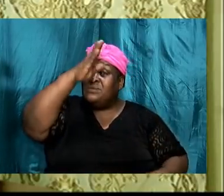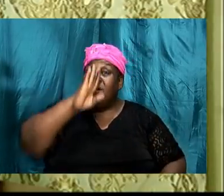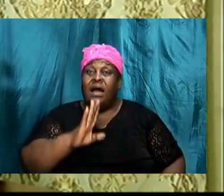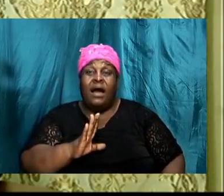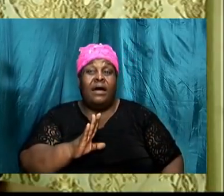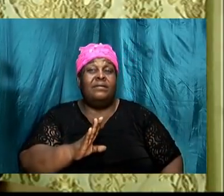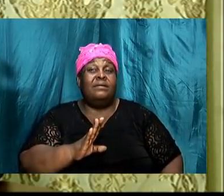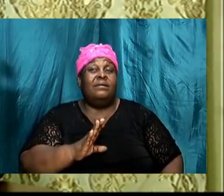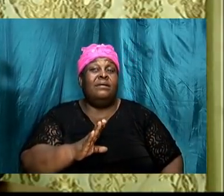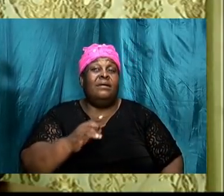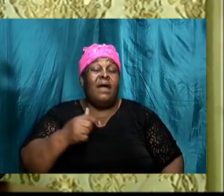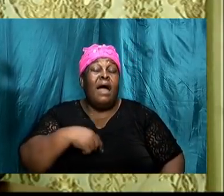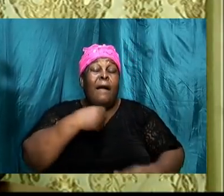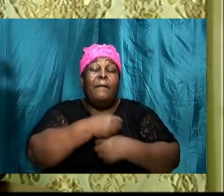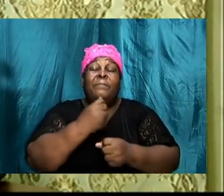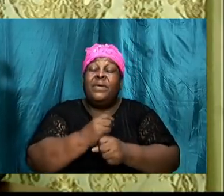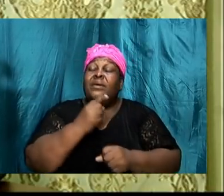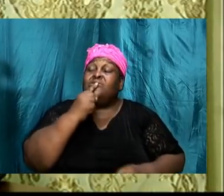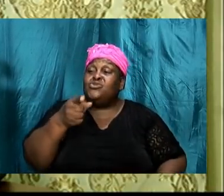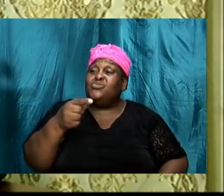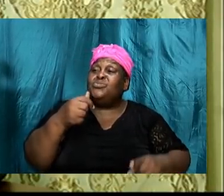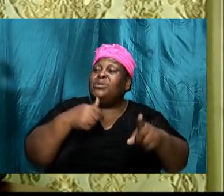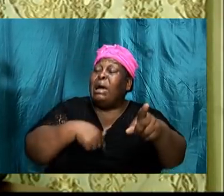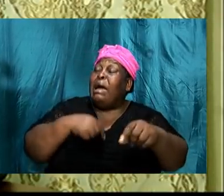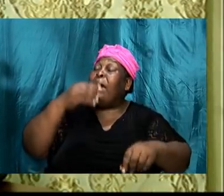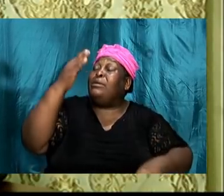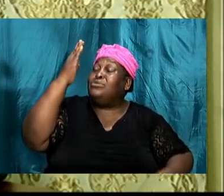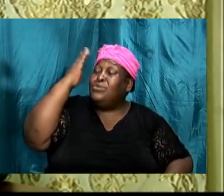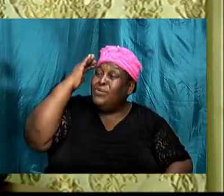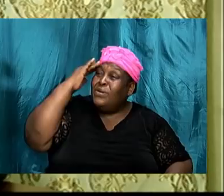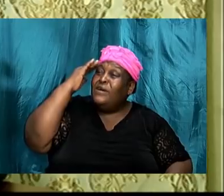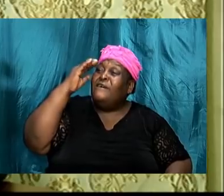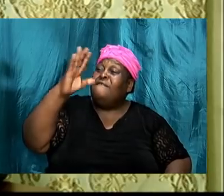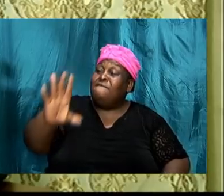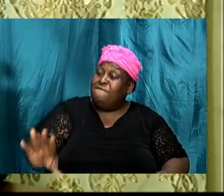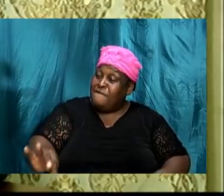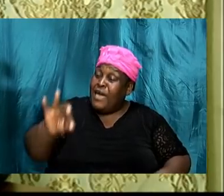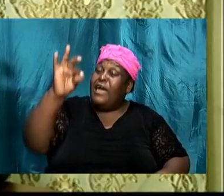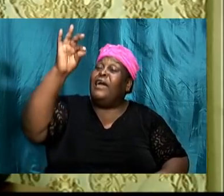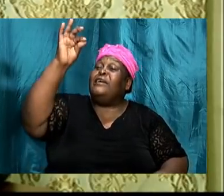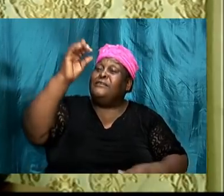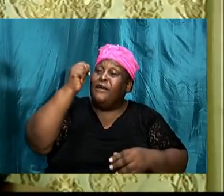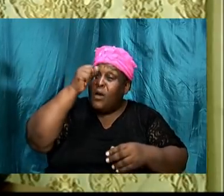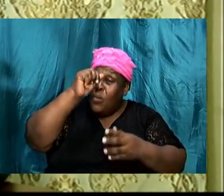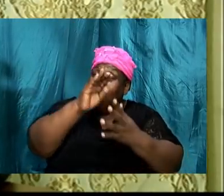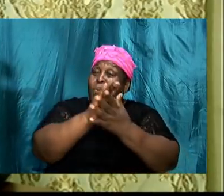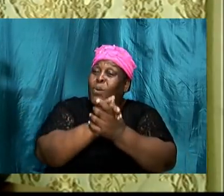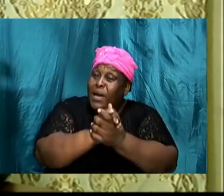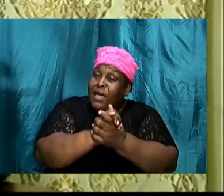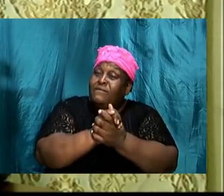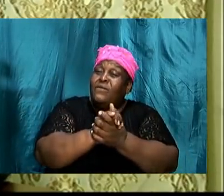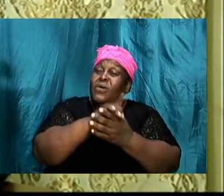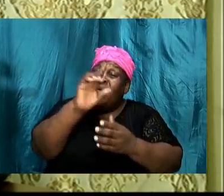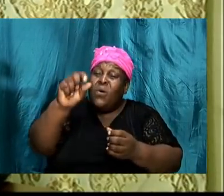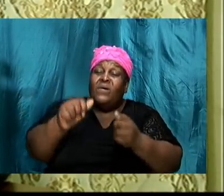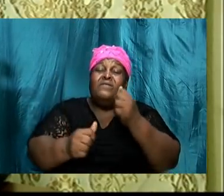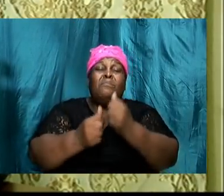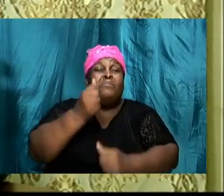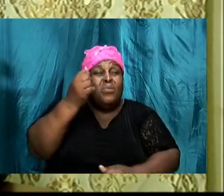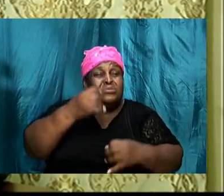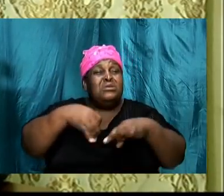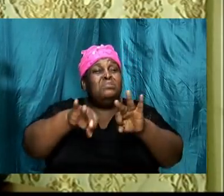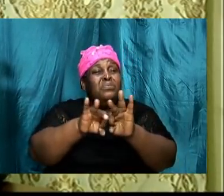sure I knew that that finding a partner is one of the most important